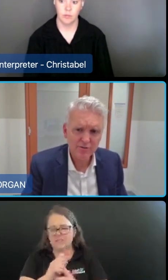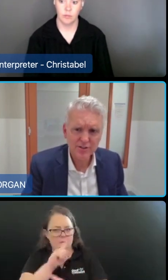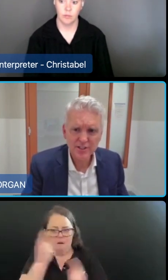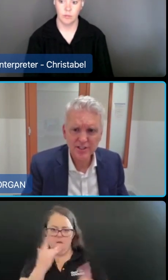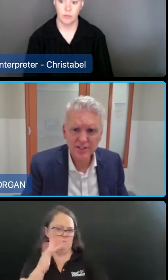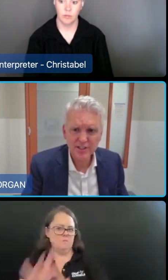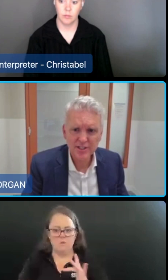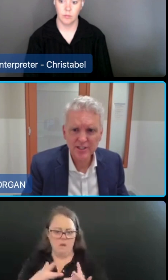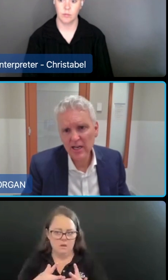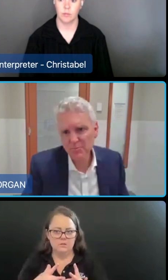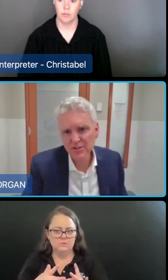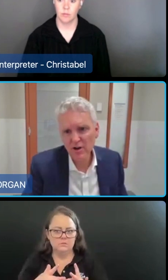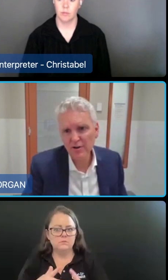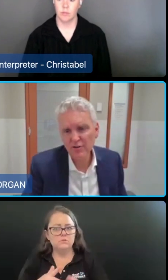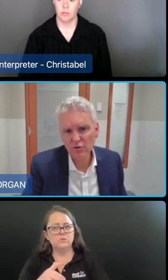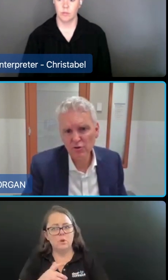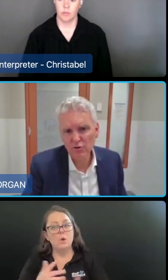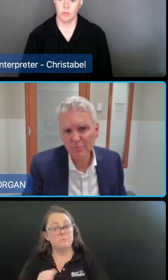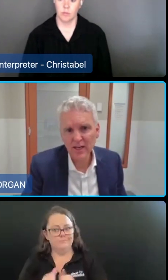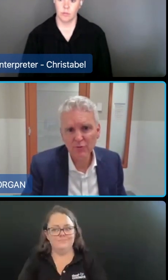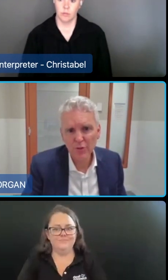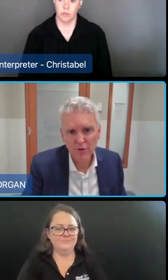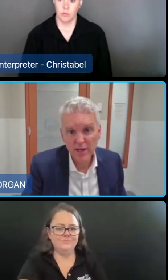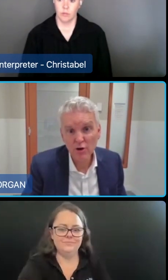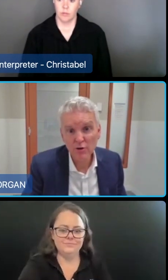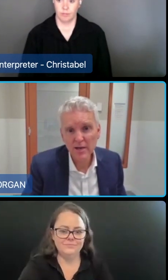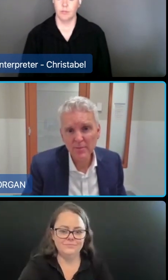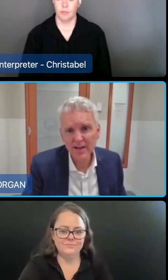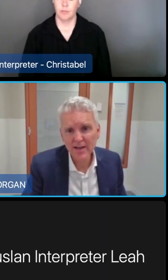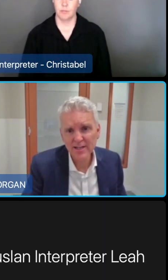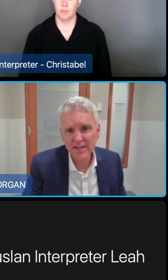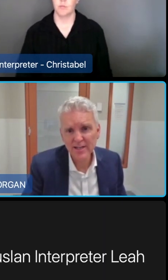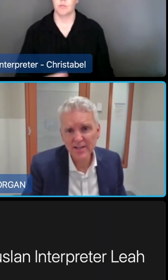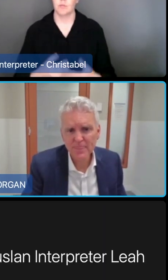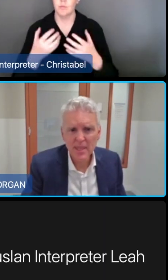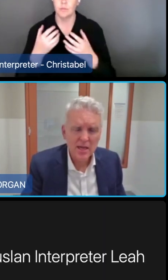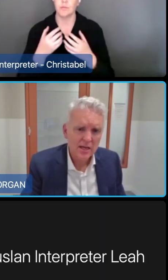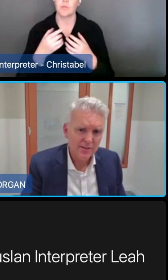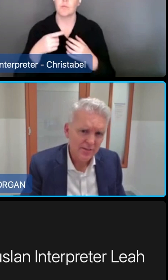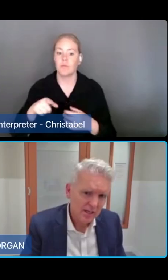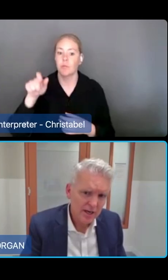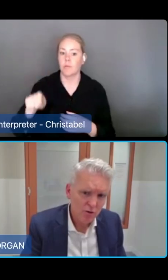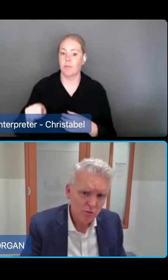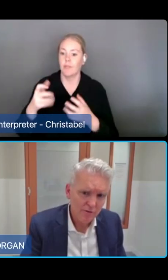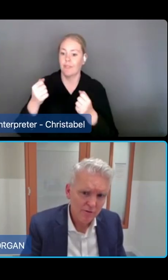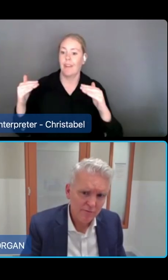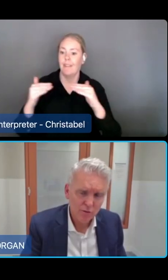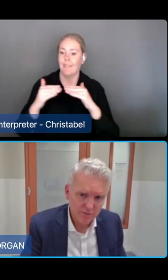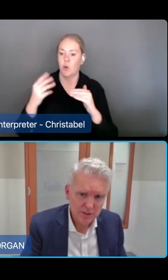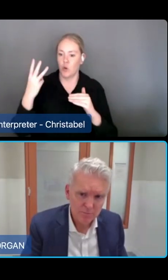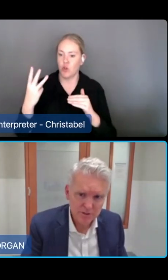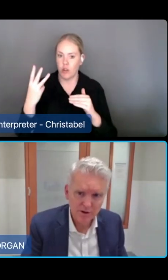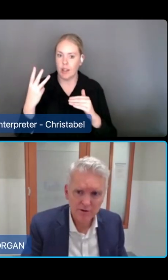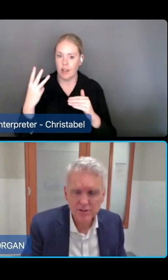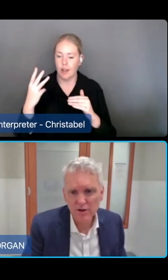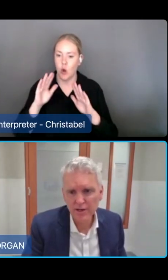these characteristics has been assigned to a level three home care package at assessment. And then the clinical review of